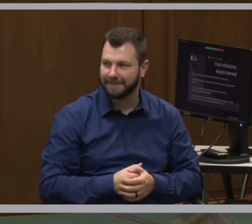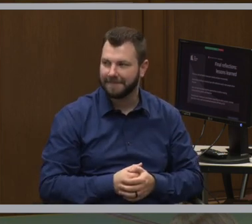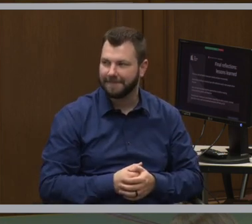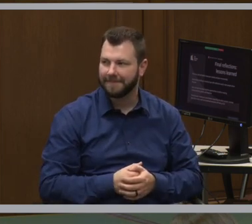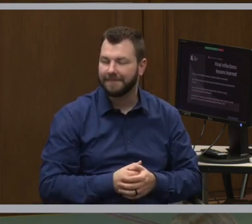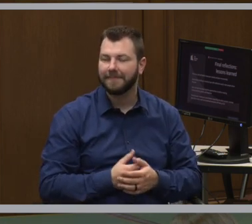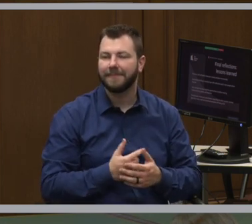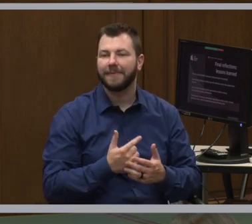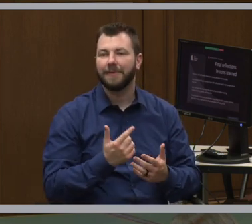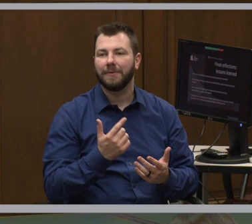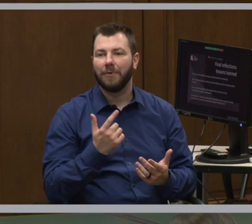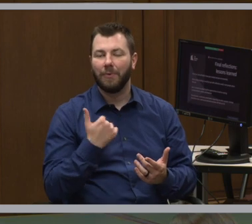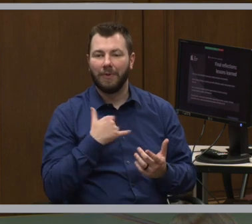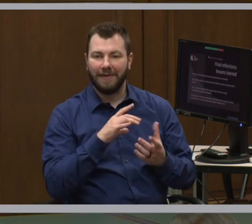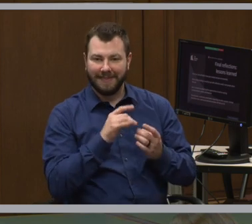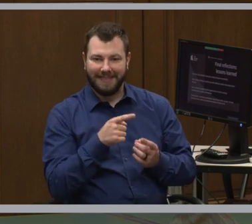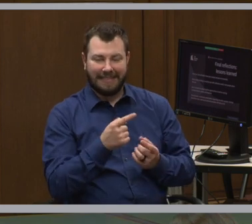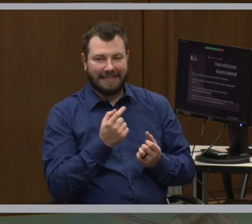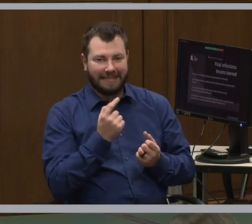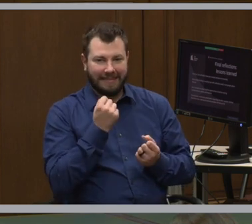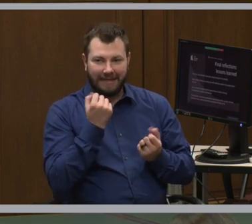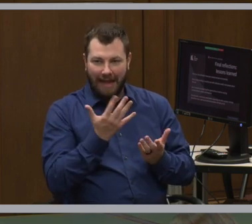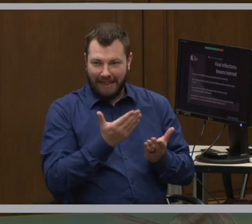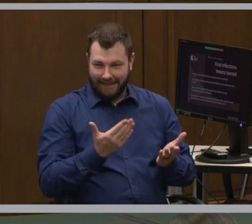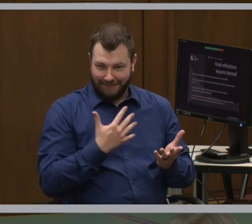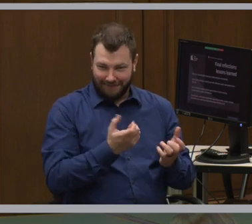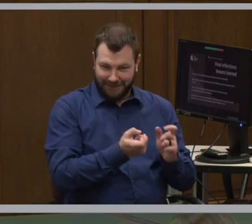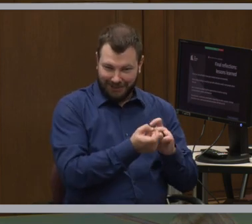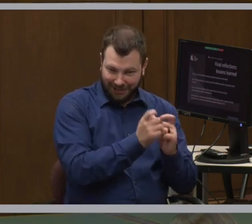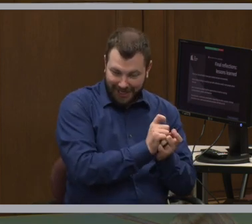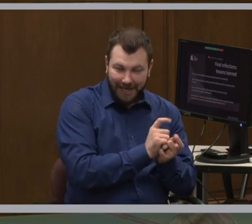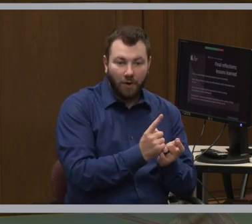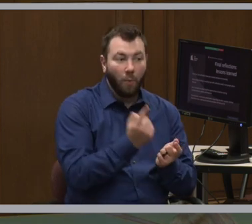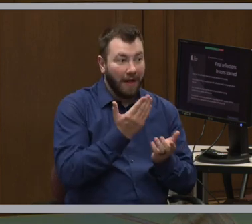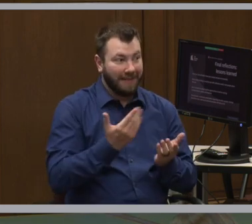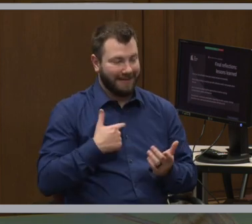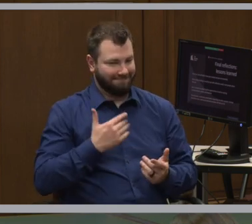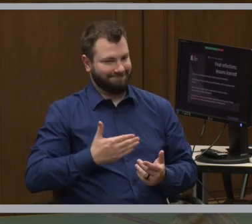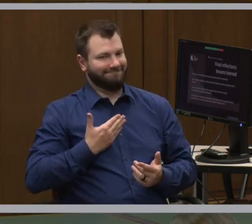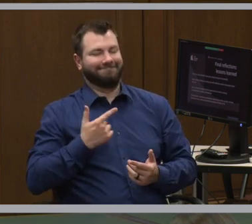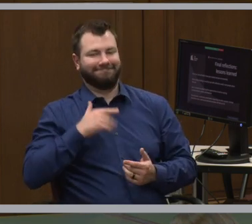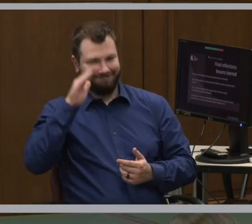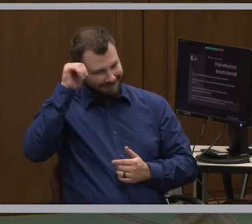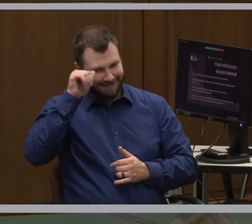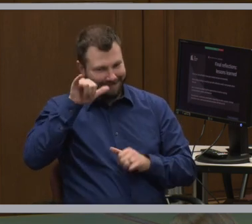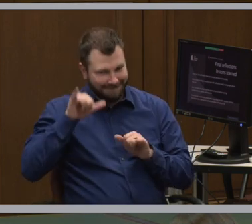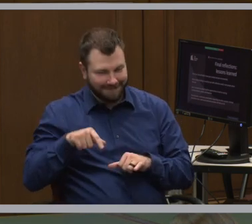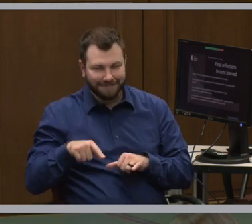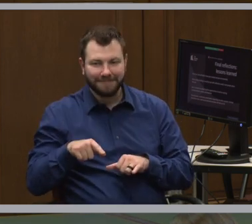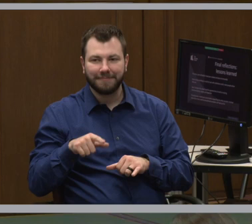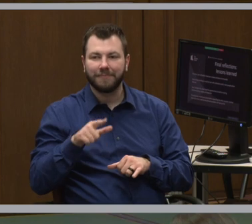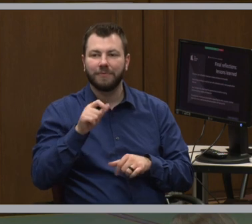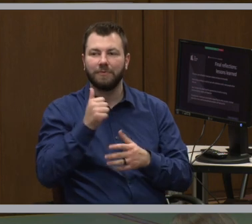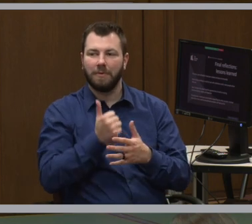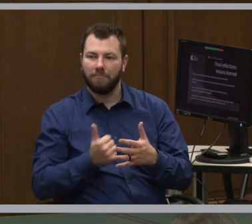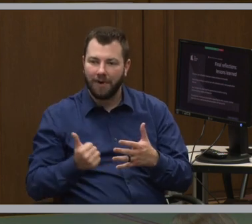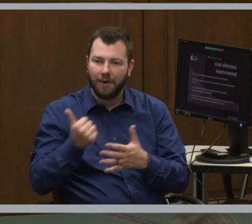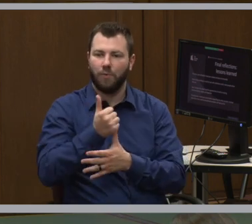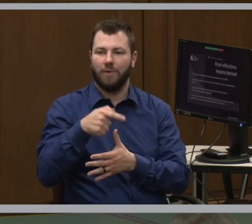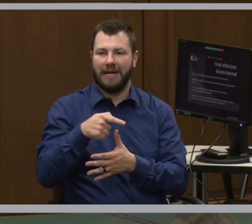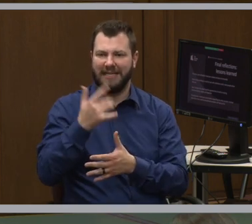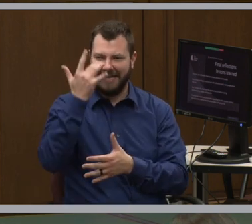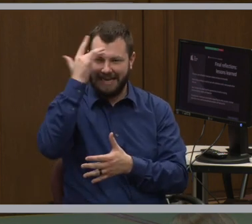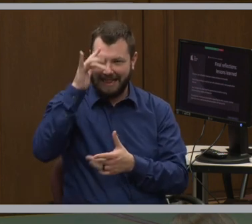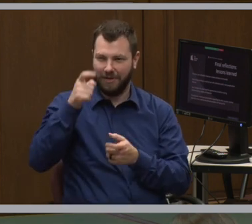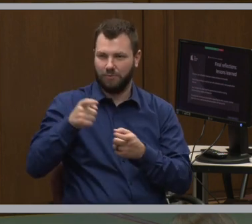And while I said there are a lot of things that I would change, the one battle I am glad that I stuck to was really prioritizing intellectual control